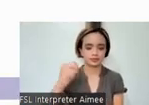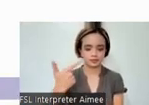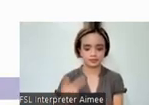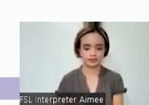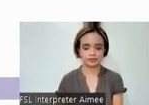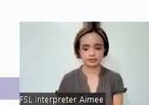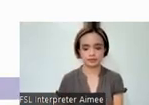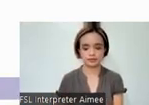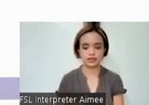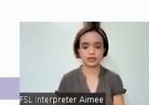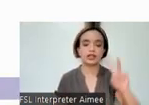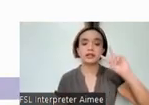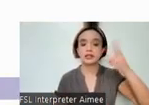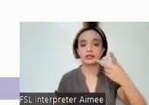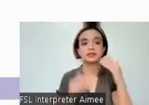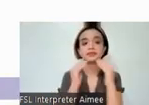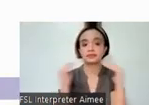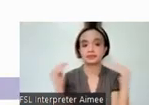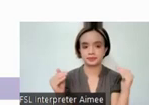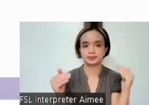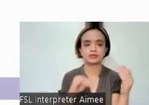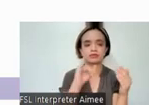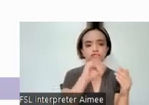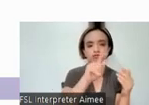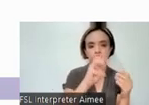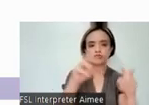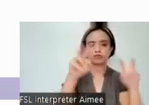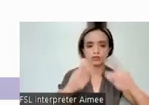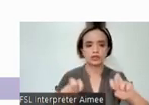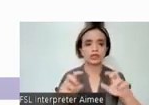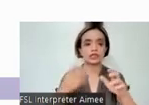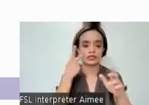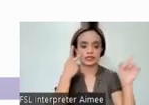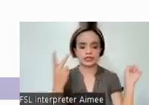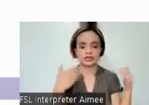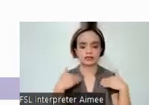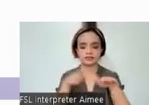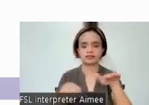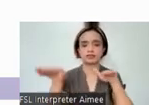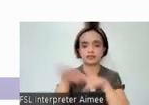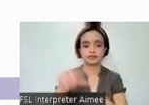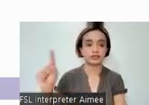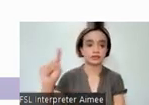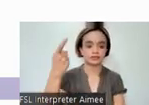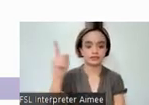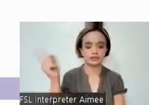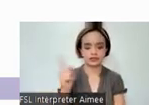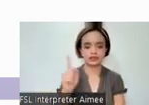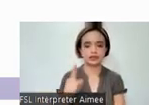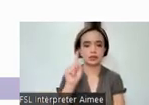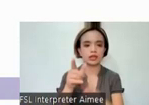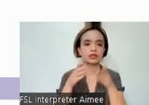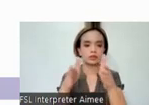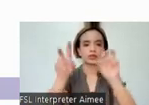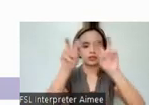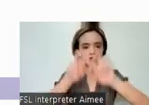In the second phase of item analysis and selection, we underwent the following steps, first of which was a one-way analysis